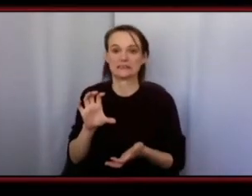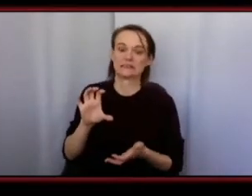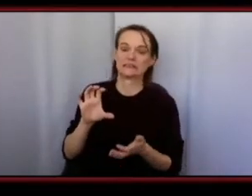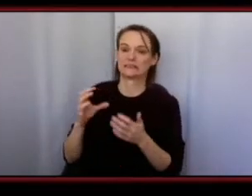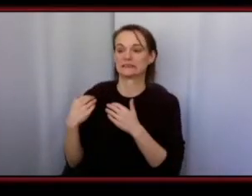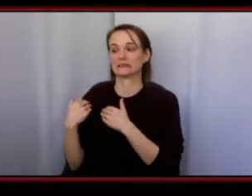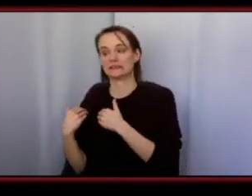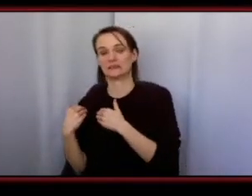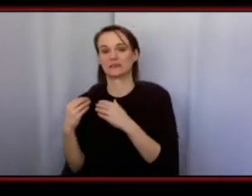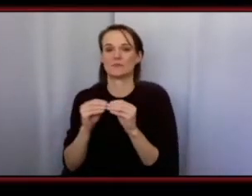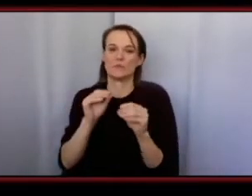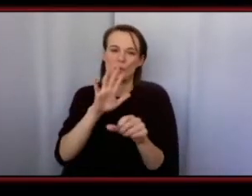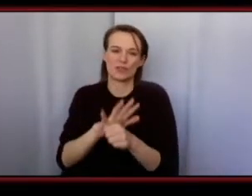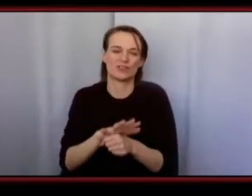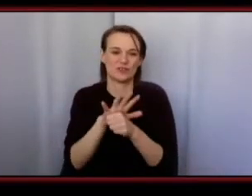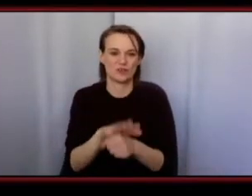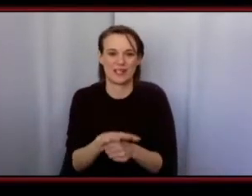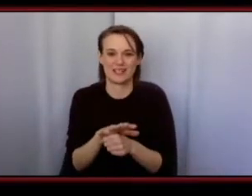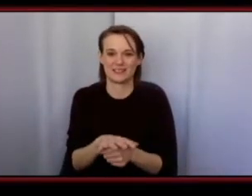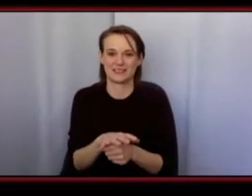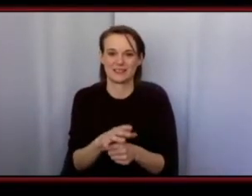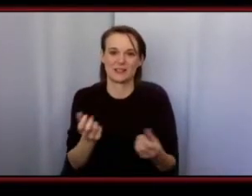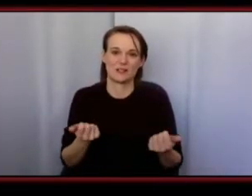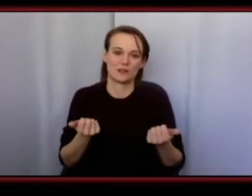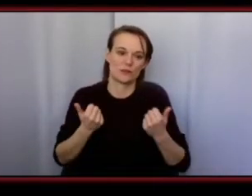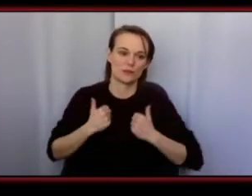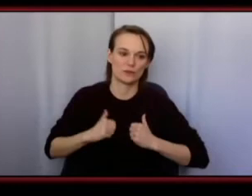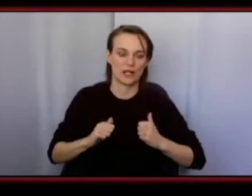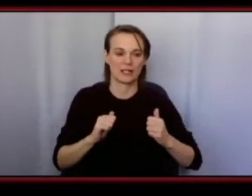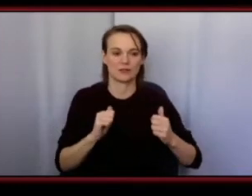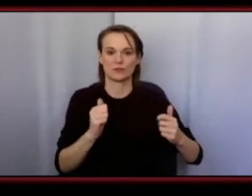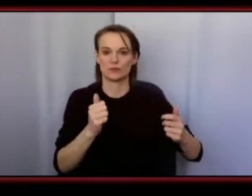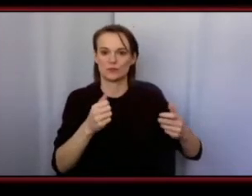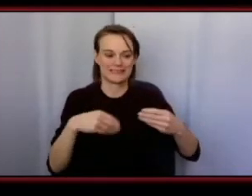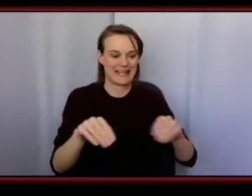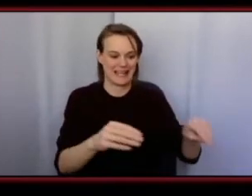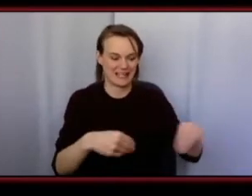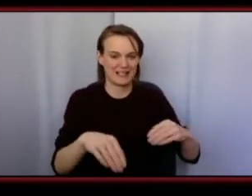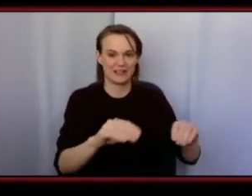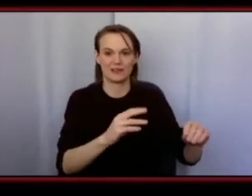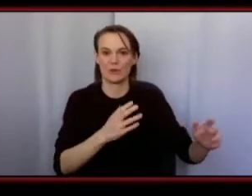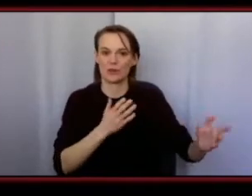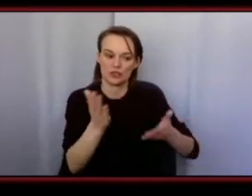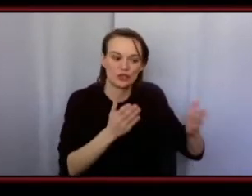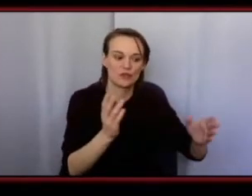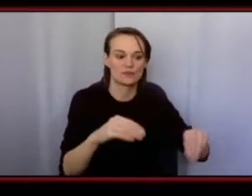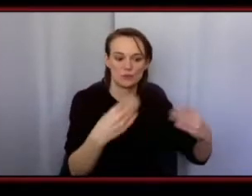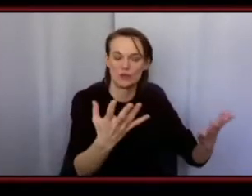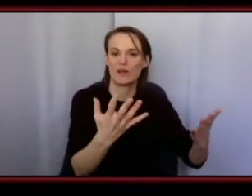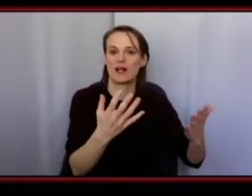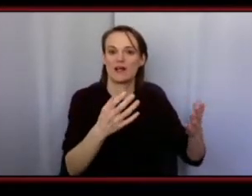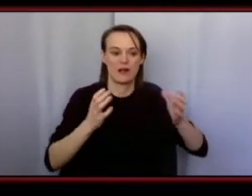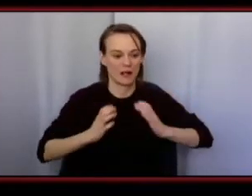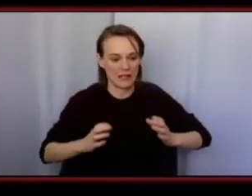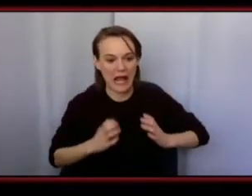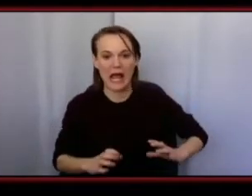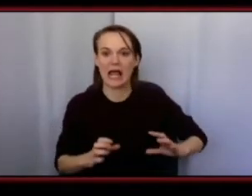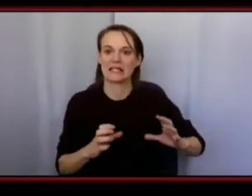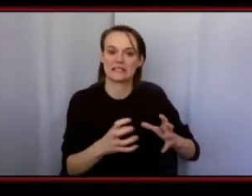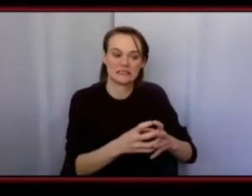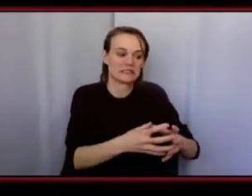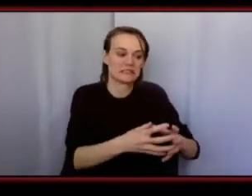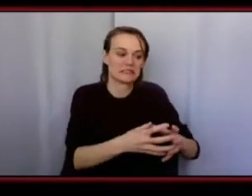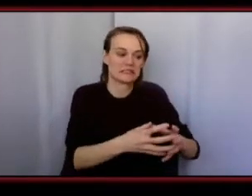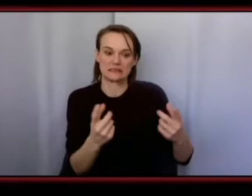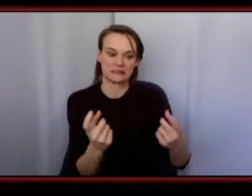stress on you as you're trying to now have to move inventory or depending on your service get clients in uh and depending